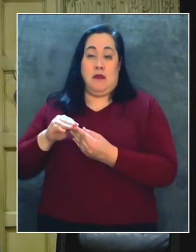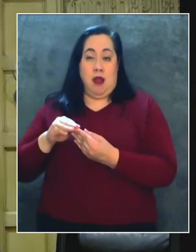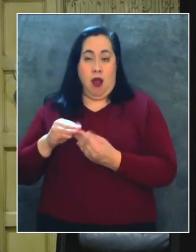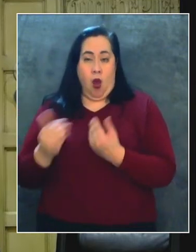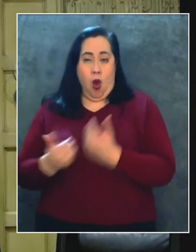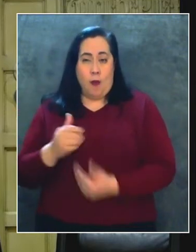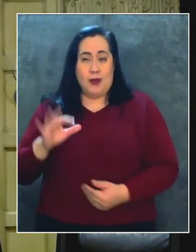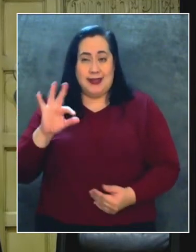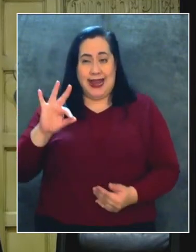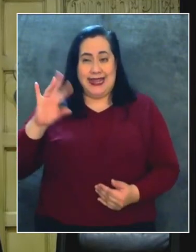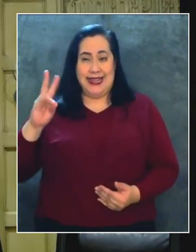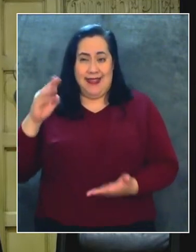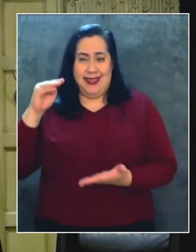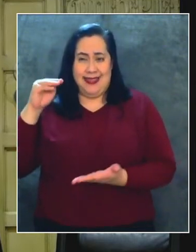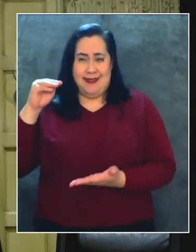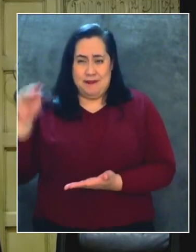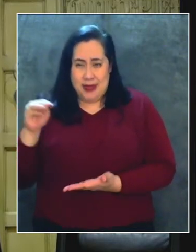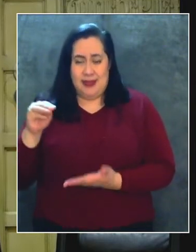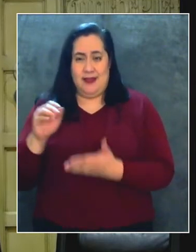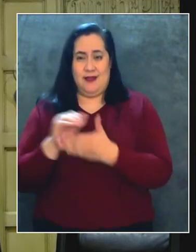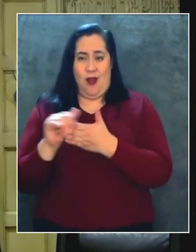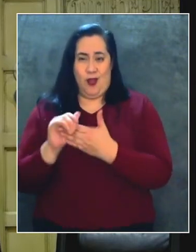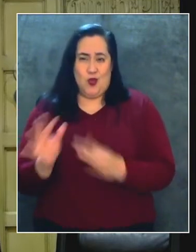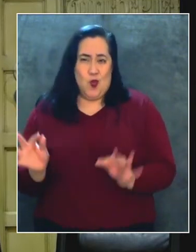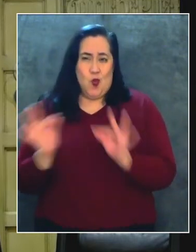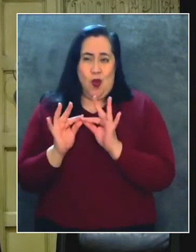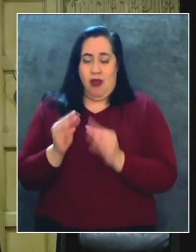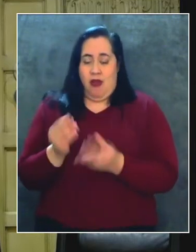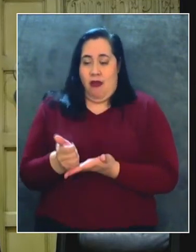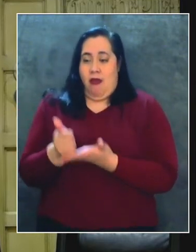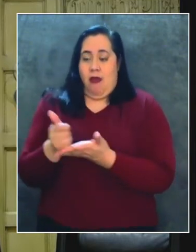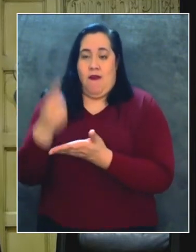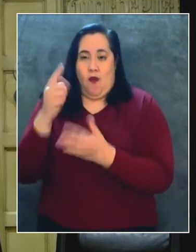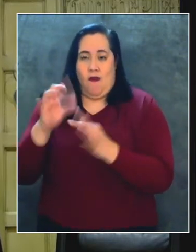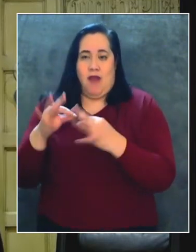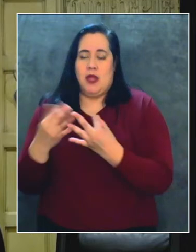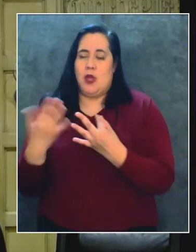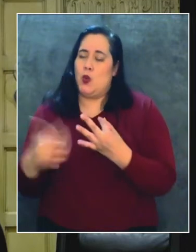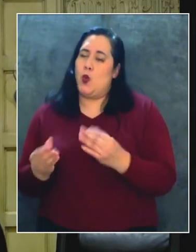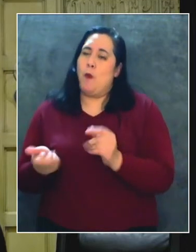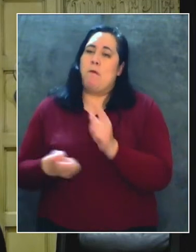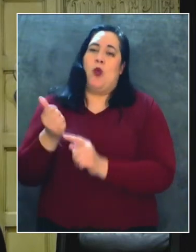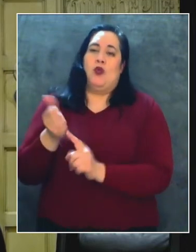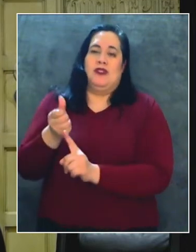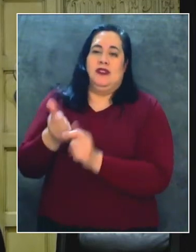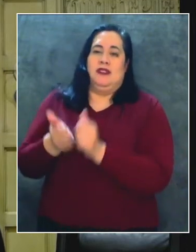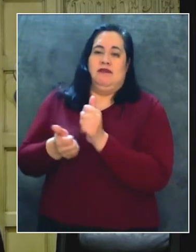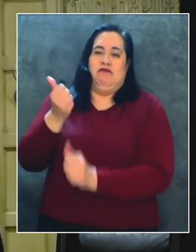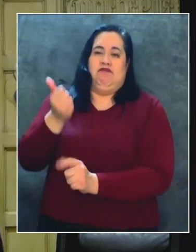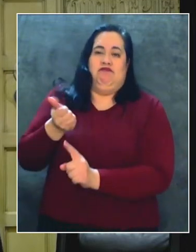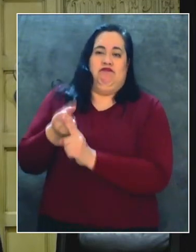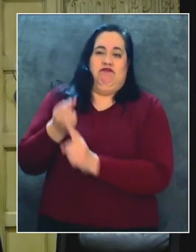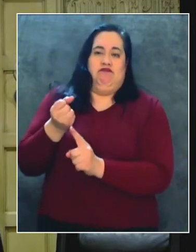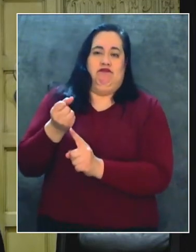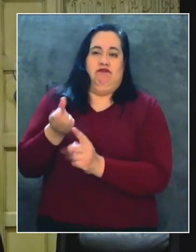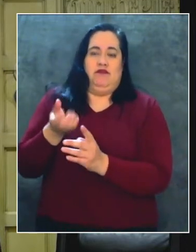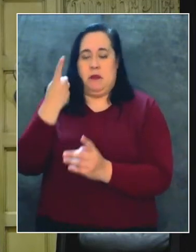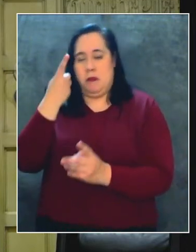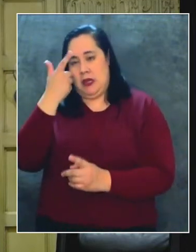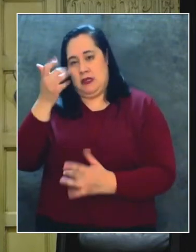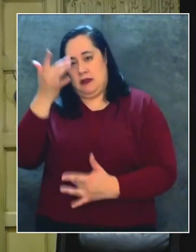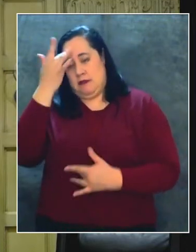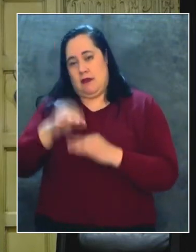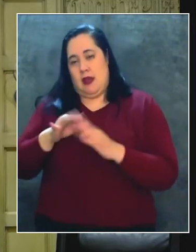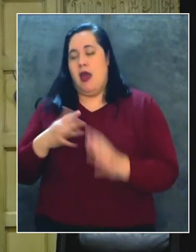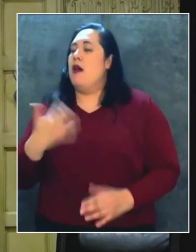$97 millones de dólares en asistencia para las familias más afectadas por la pandemia. Me alegra